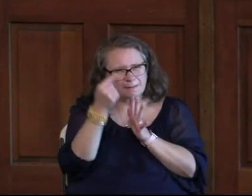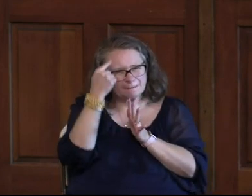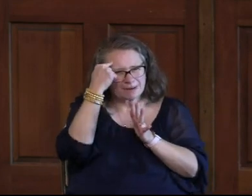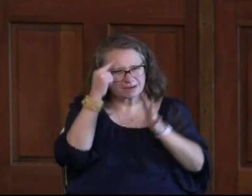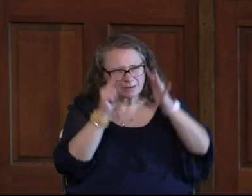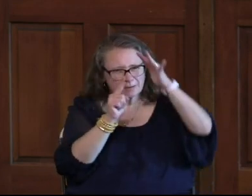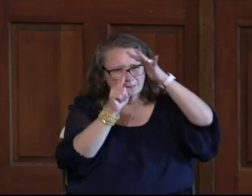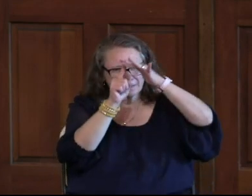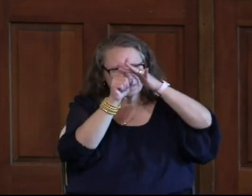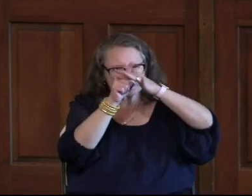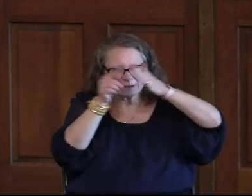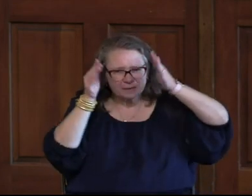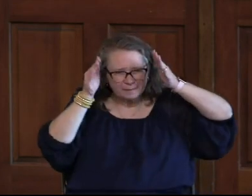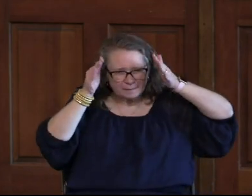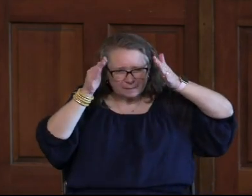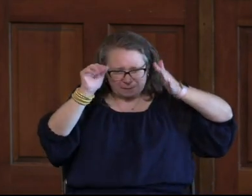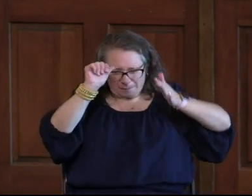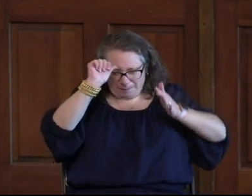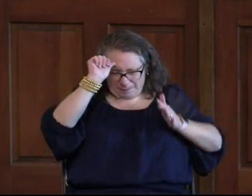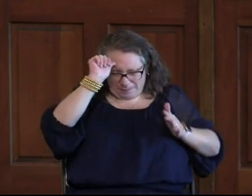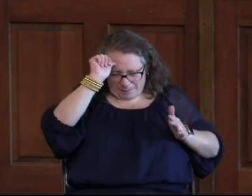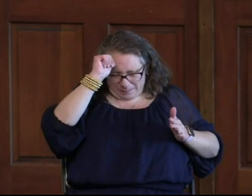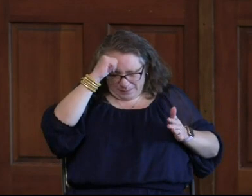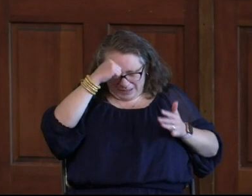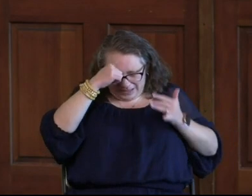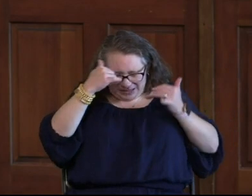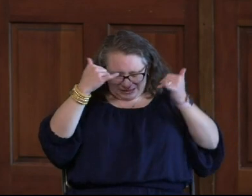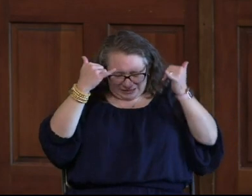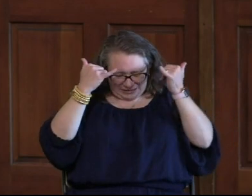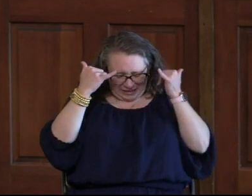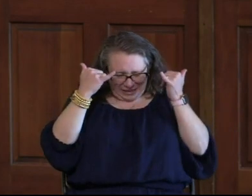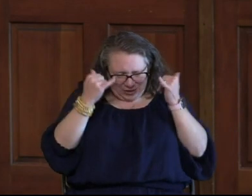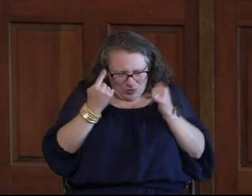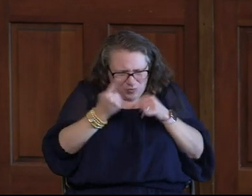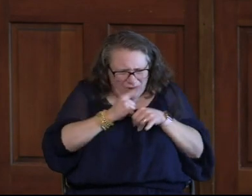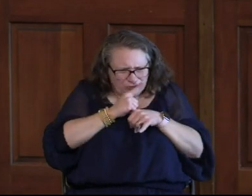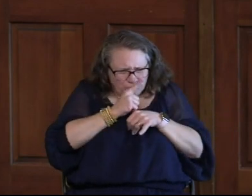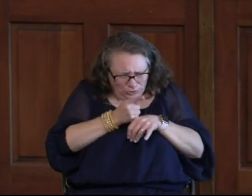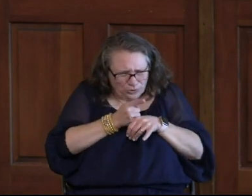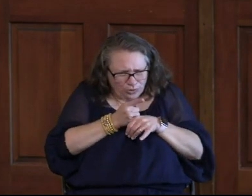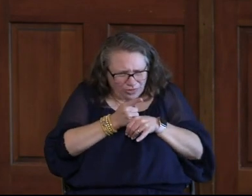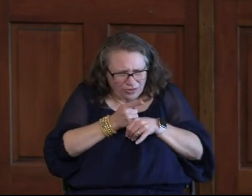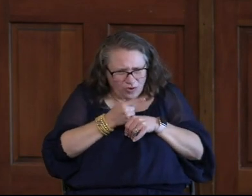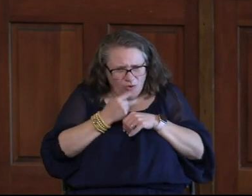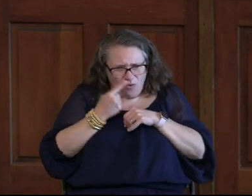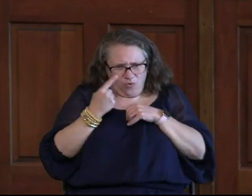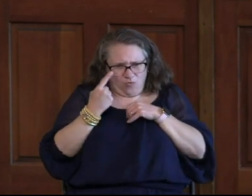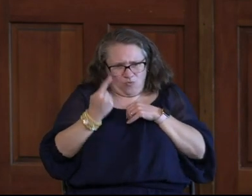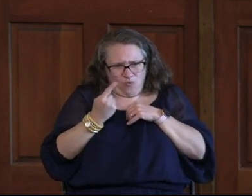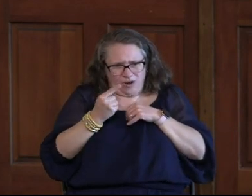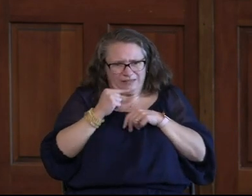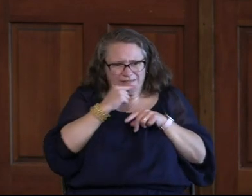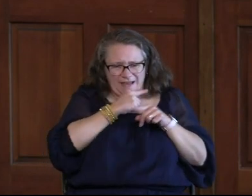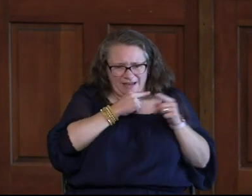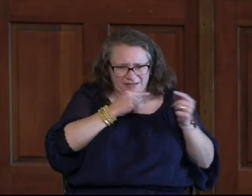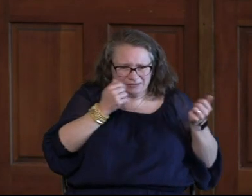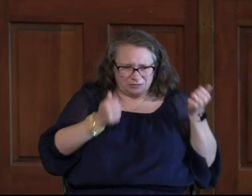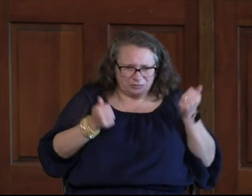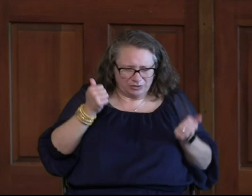one kind of Narrative Permeates our mind One truth Or one Lie